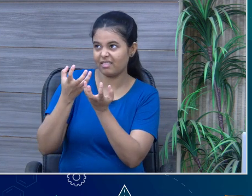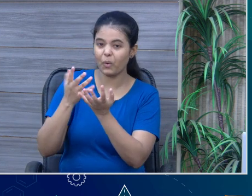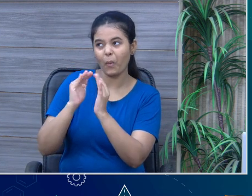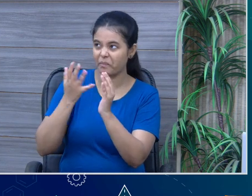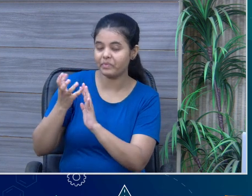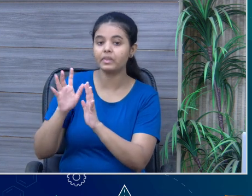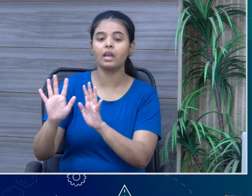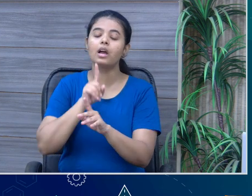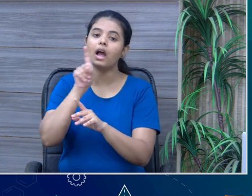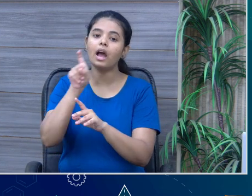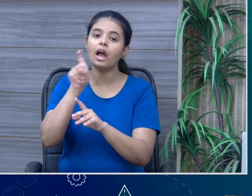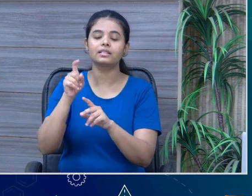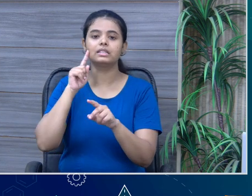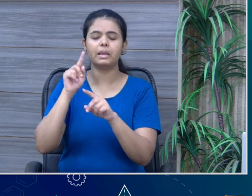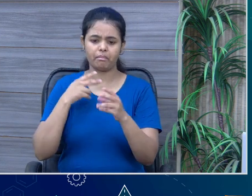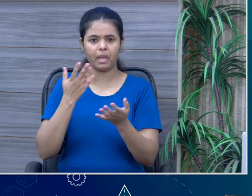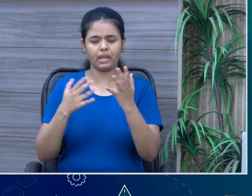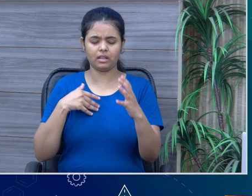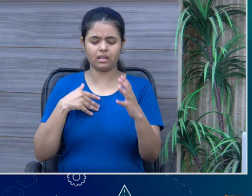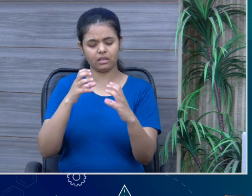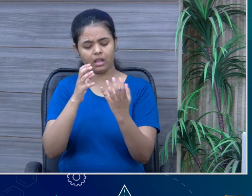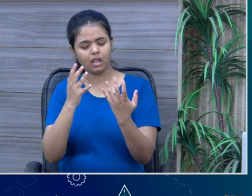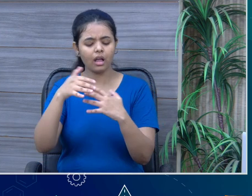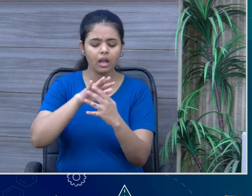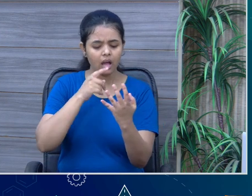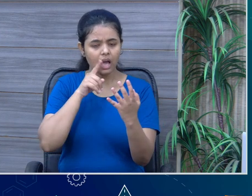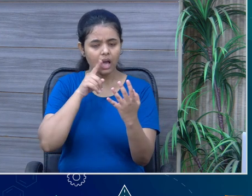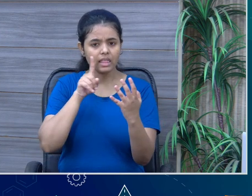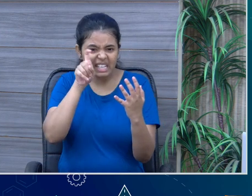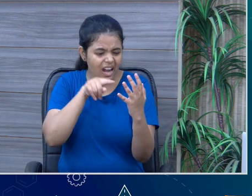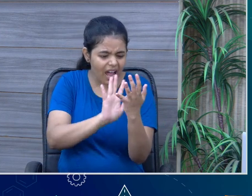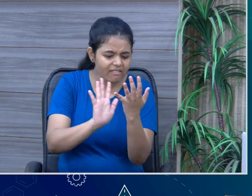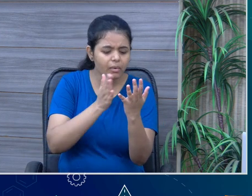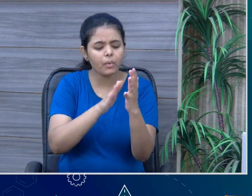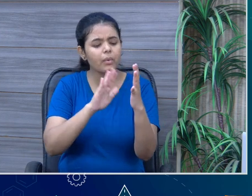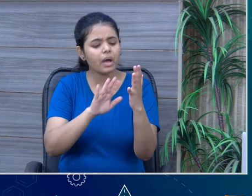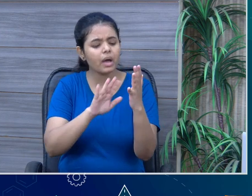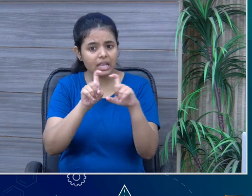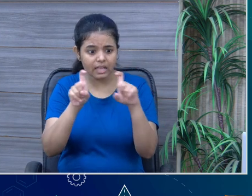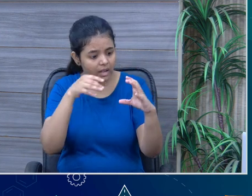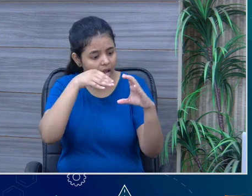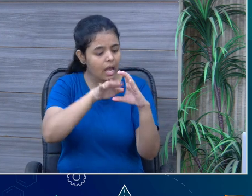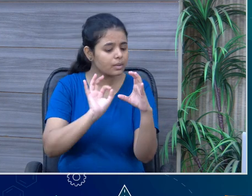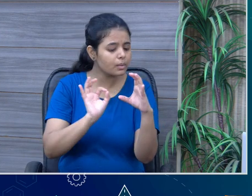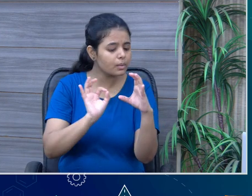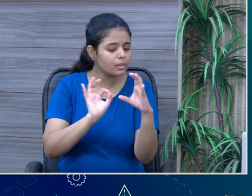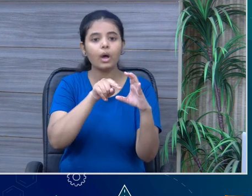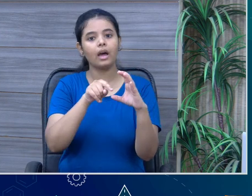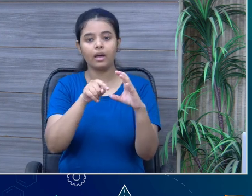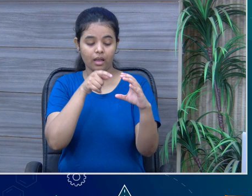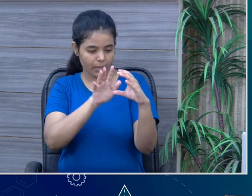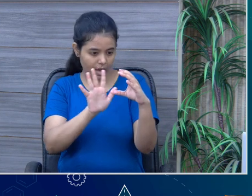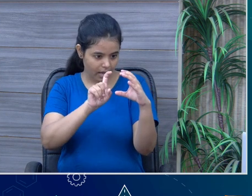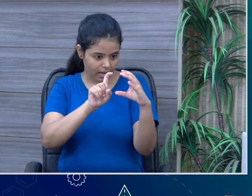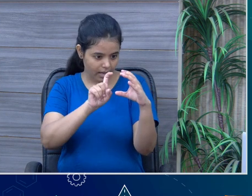time. If we are picking it up, make sure that the shell is empty. And so, under the